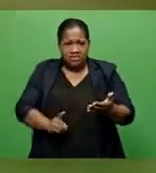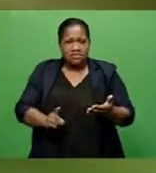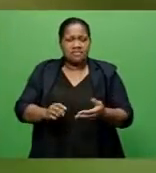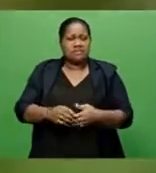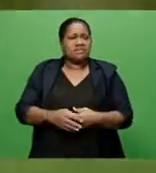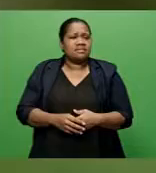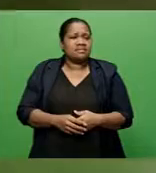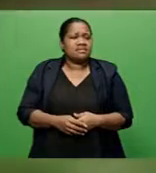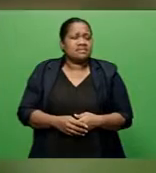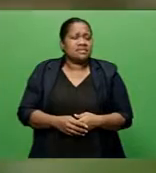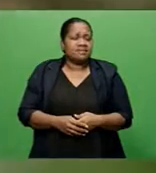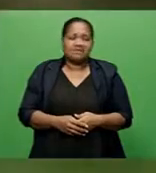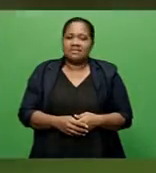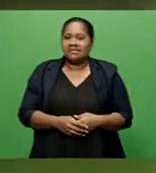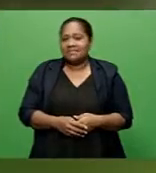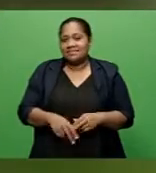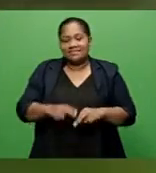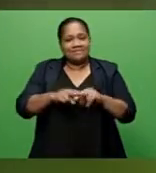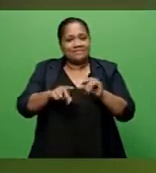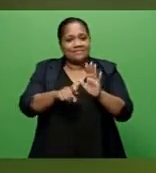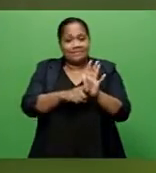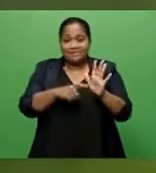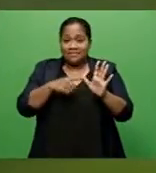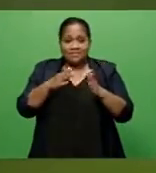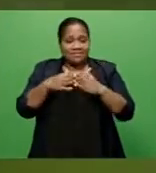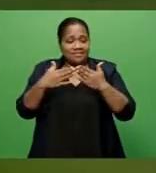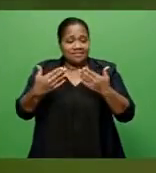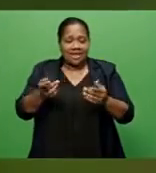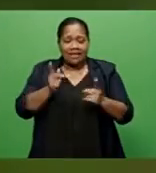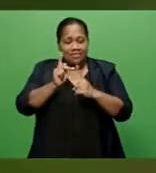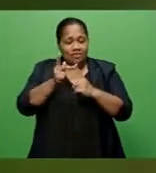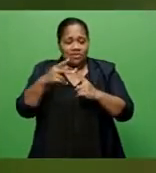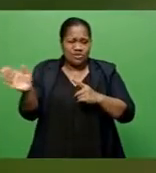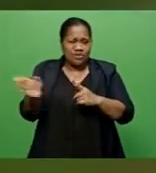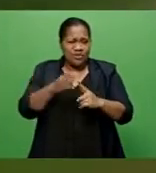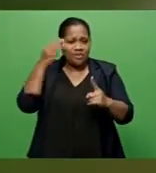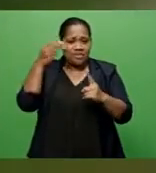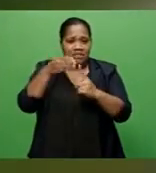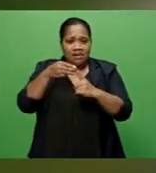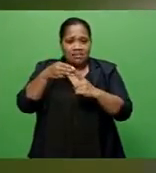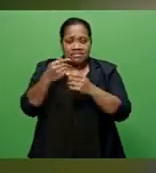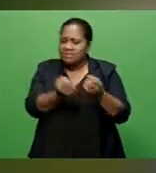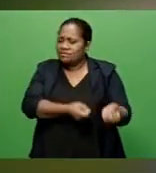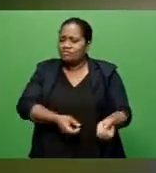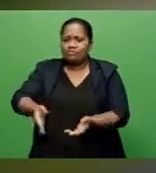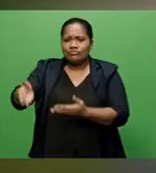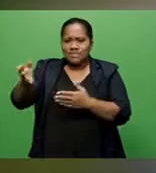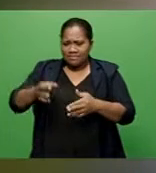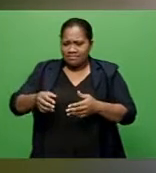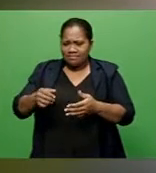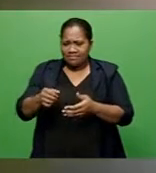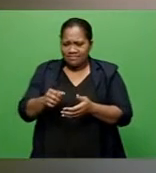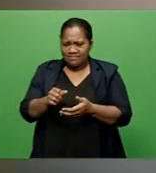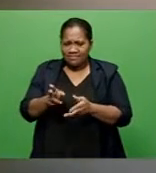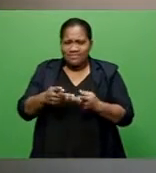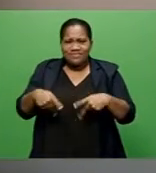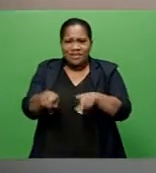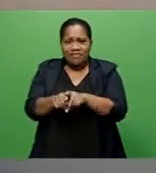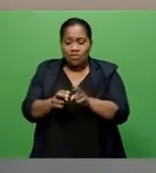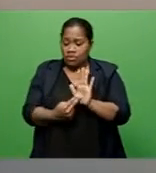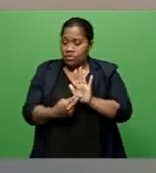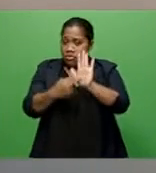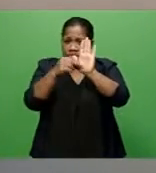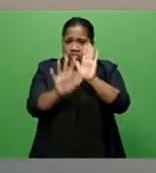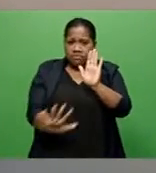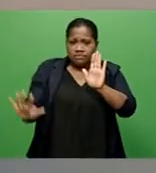on the road. FRA is now prioritizing all the main supply routes in Northern Division by clearing land slip and opening